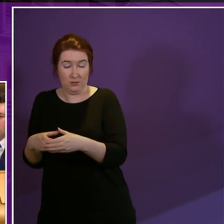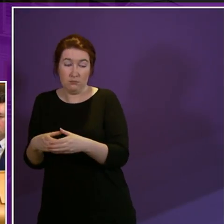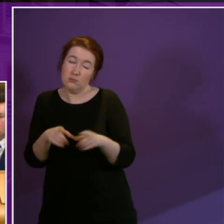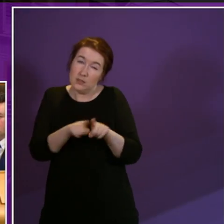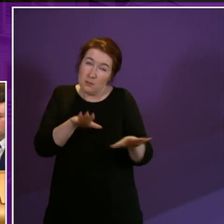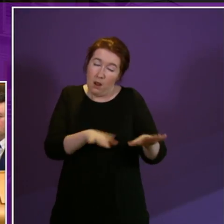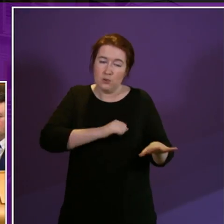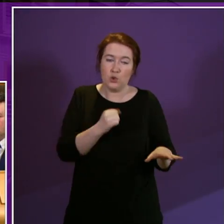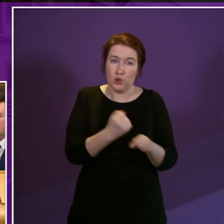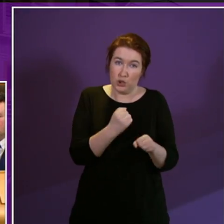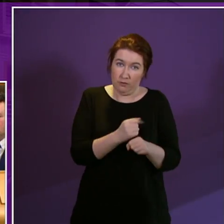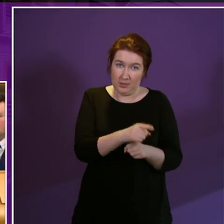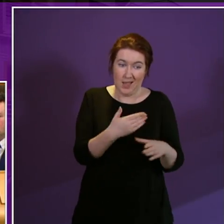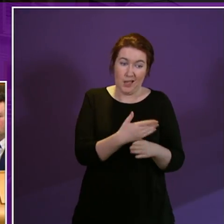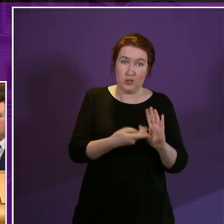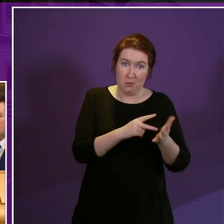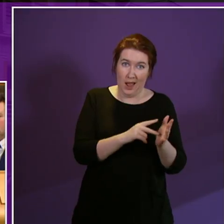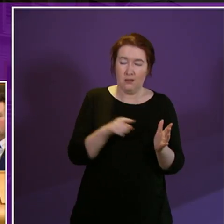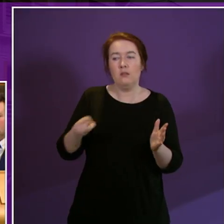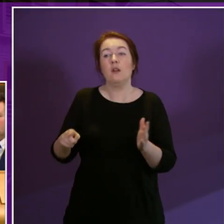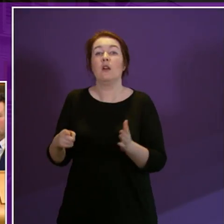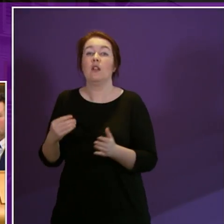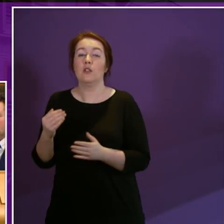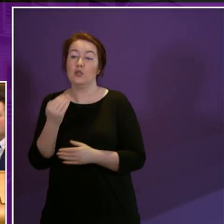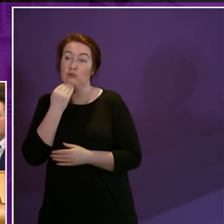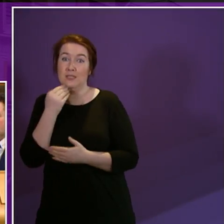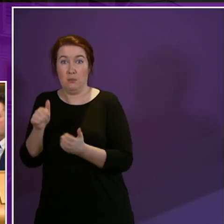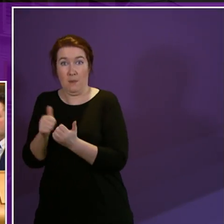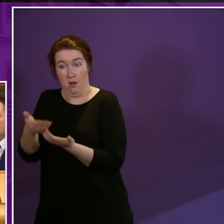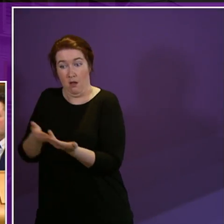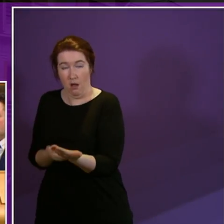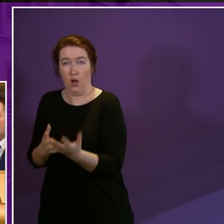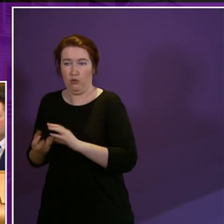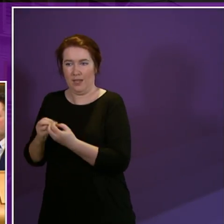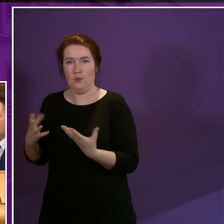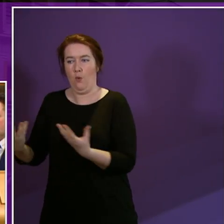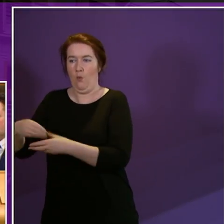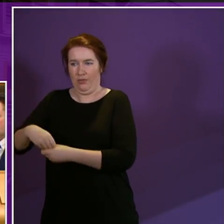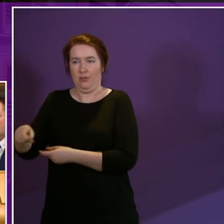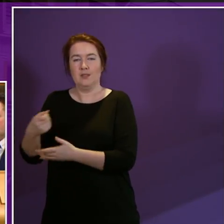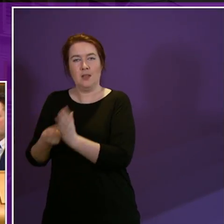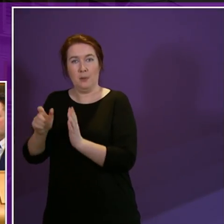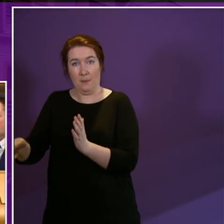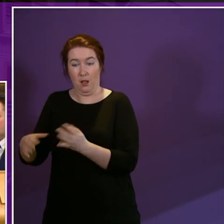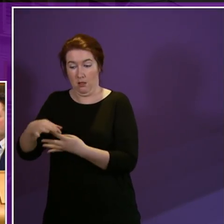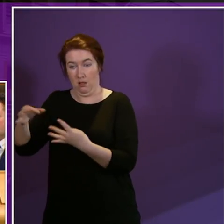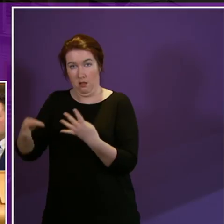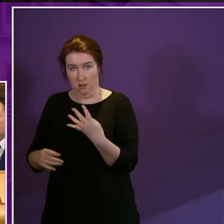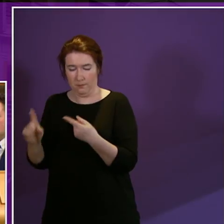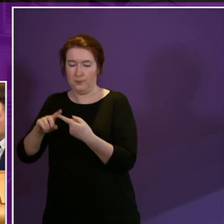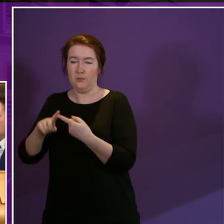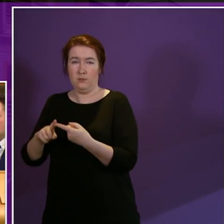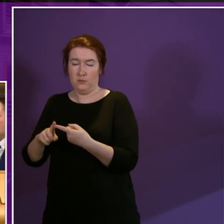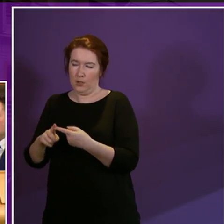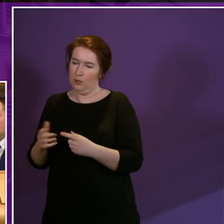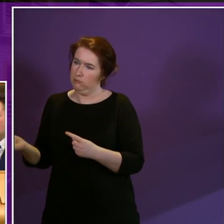Action Plan, the Green Paper was developed in collaboration with disabled people. Among its features are the following. Significant support